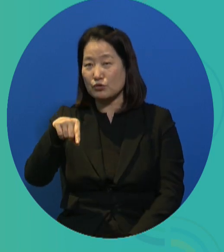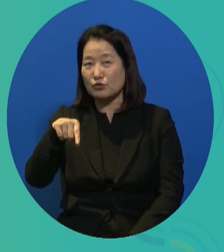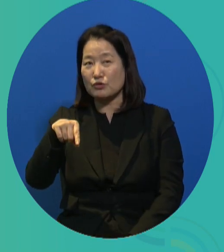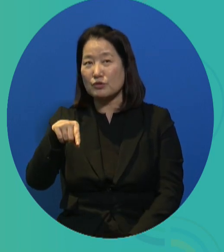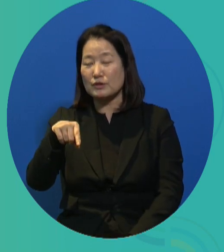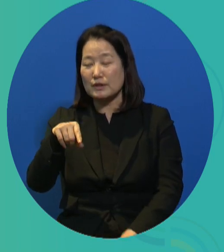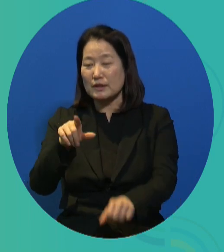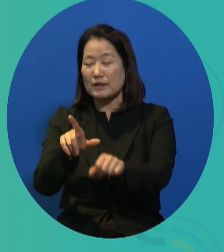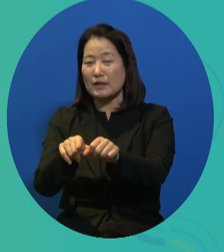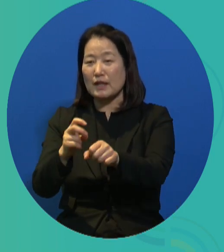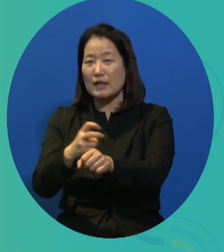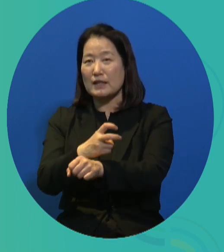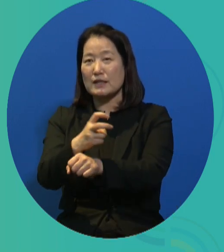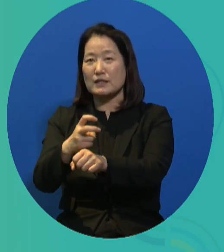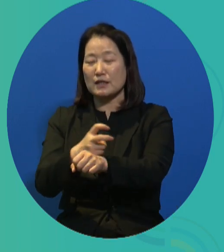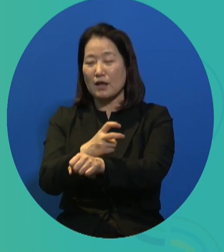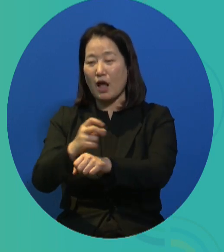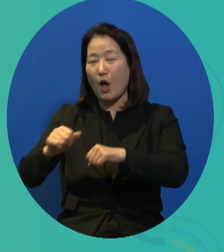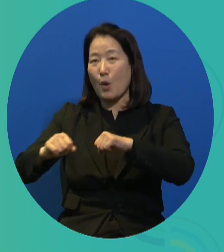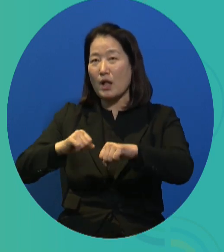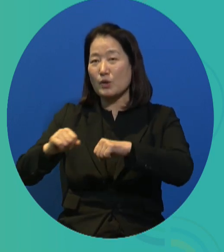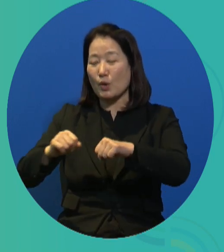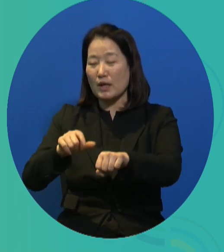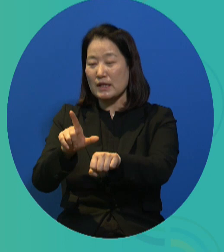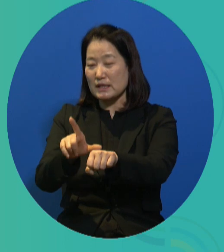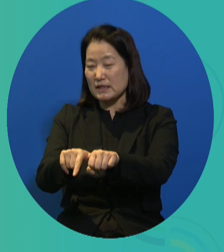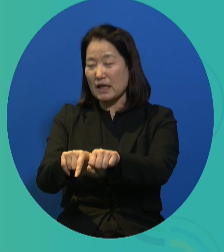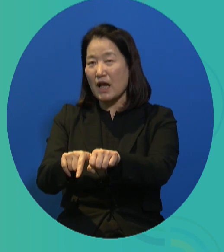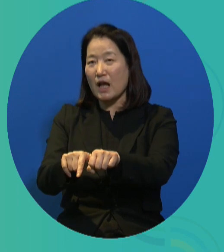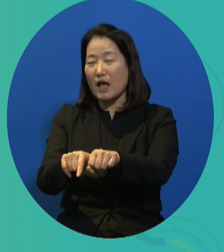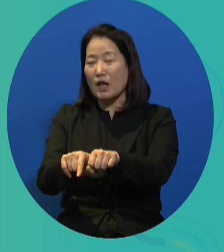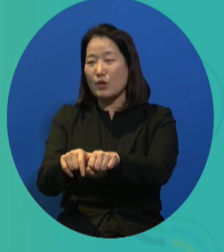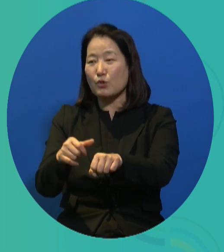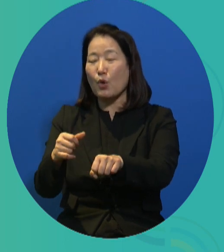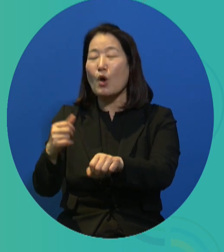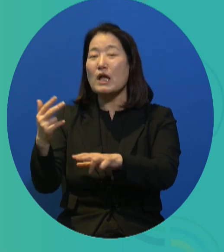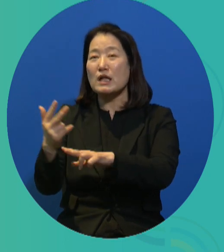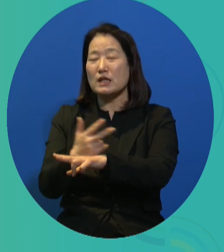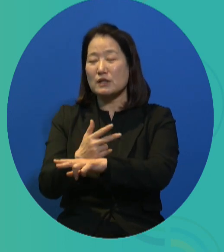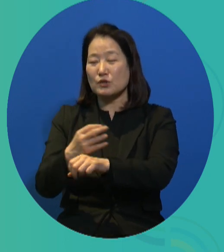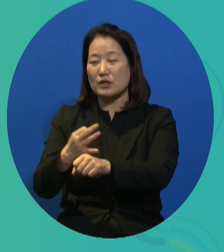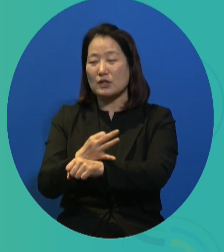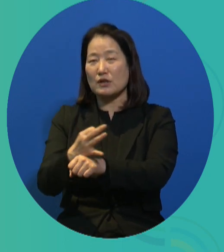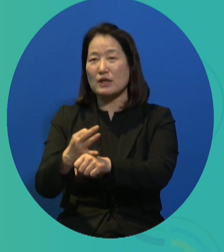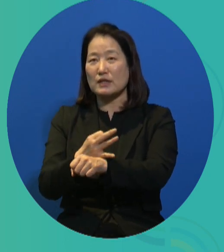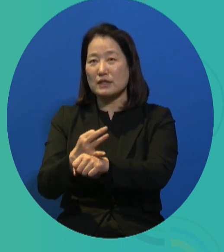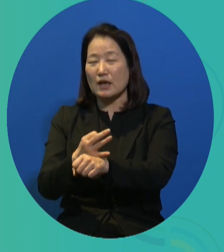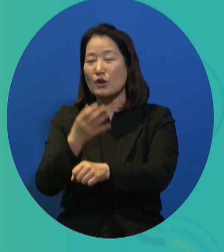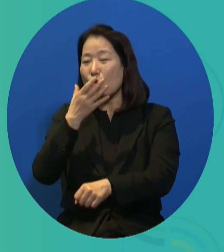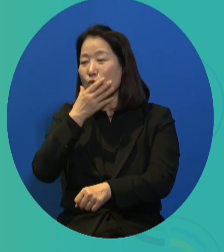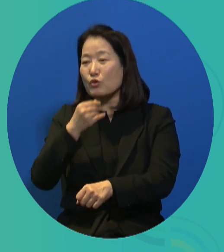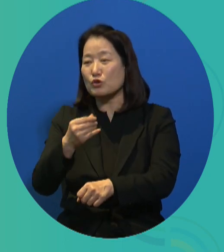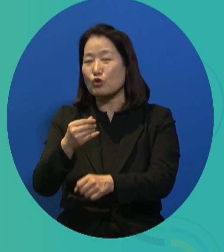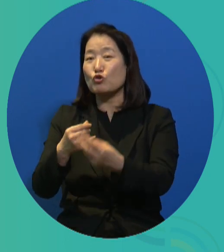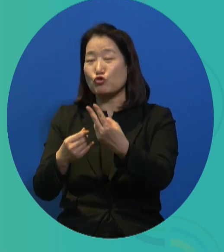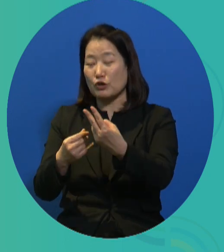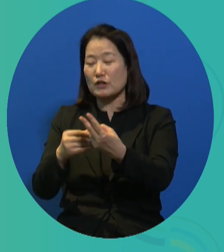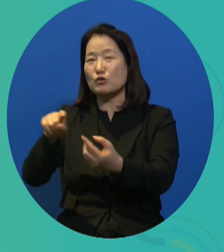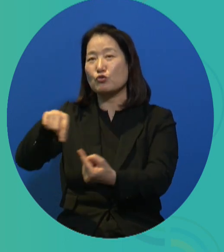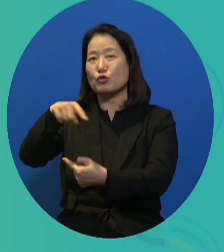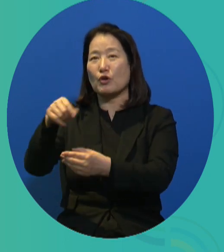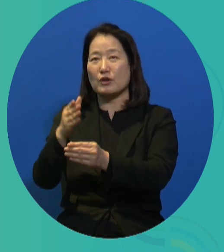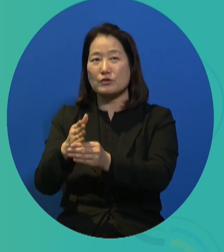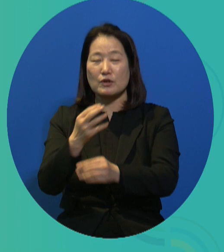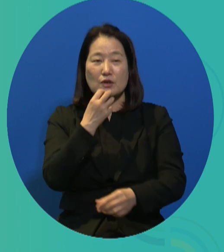the MOHW, the Ministry of Health and Welfare, has time-based and welfare-based, so 20